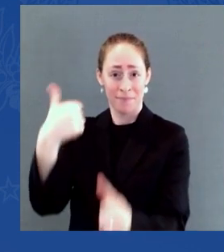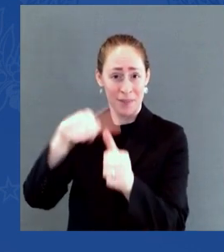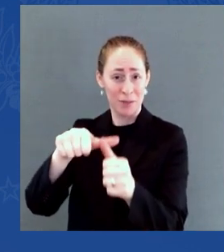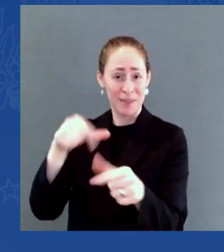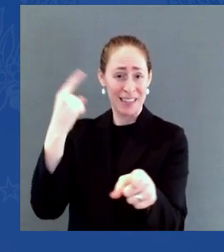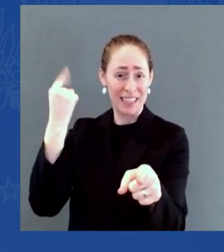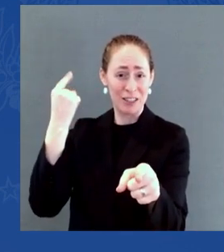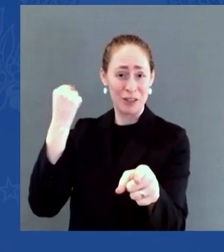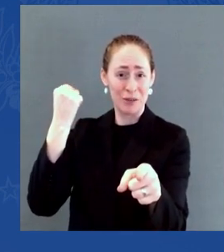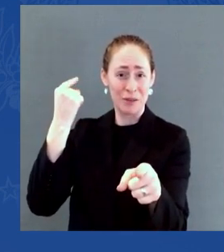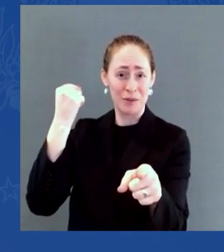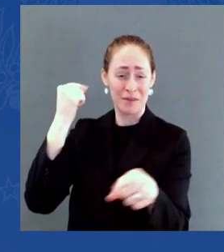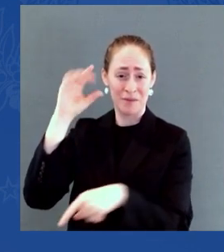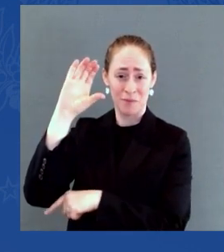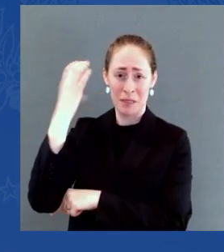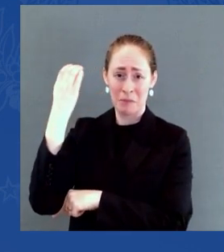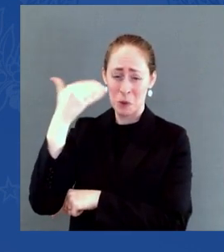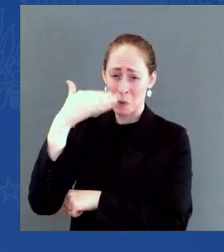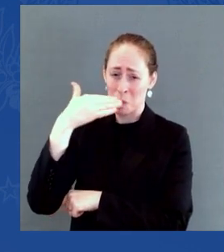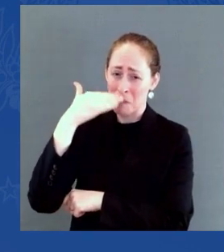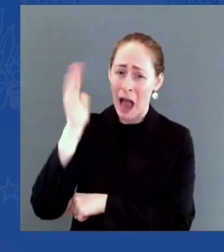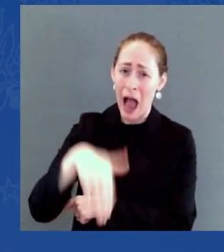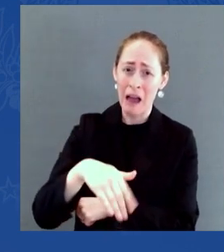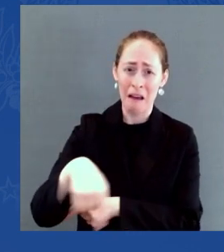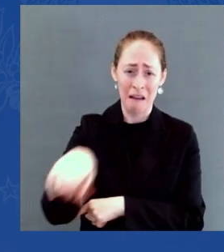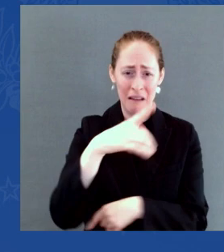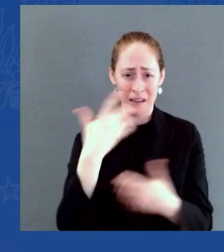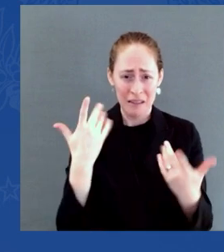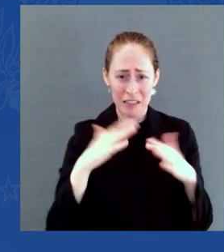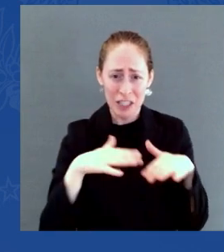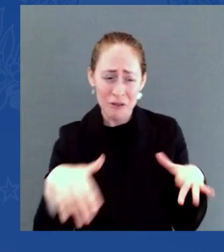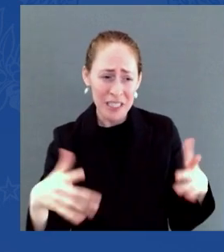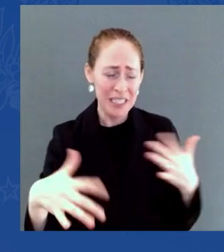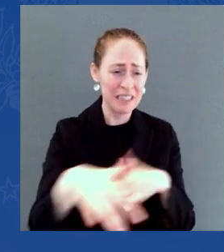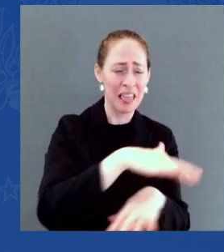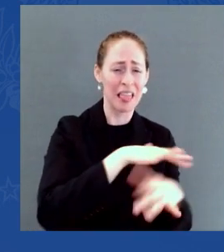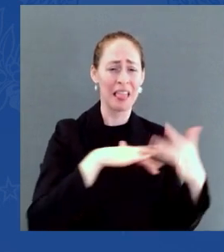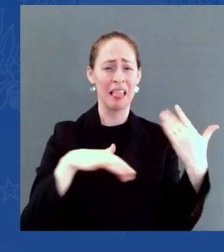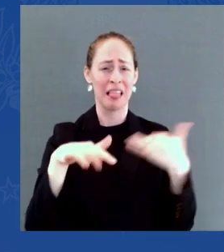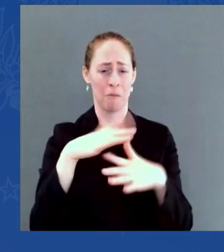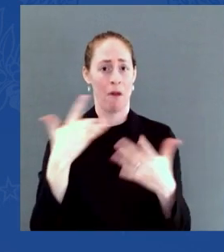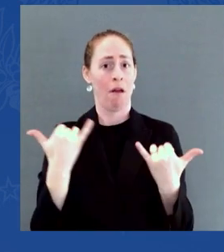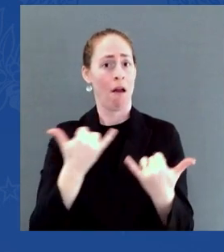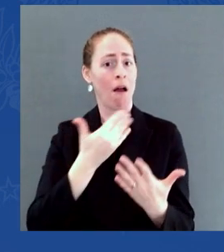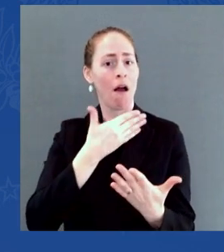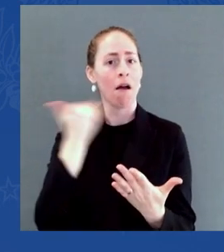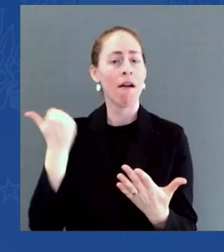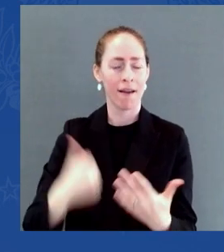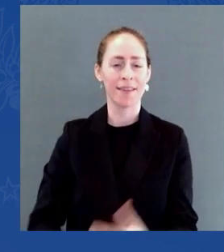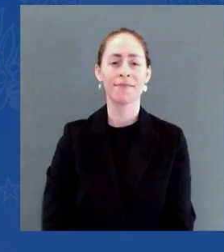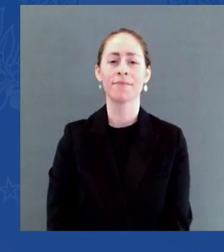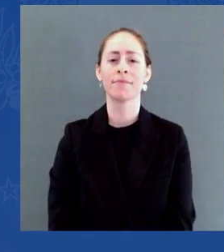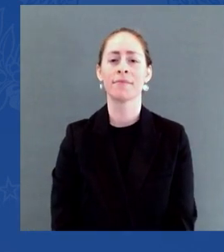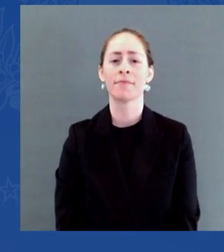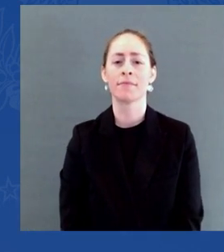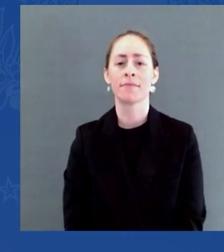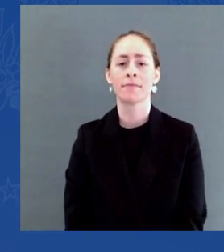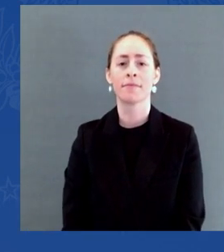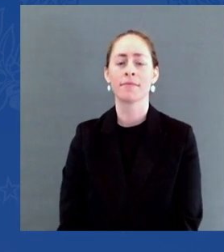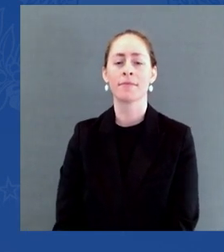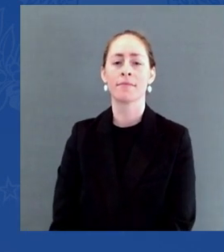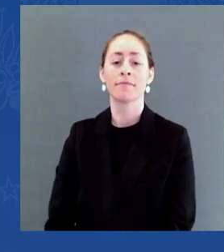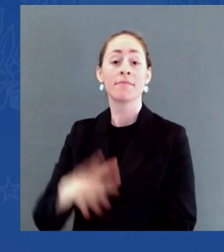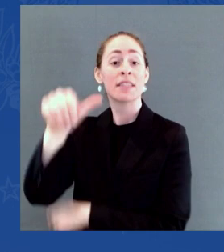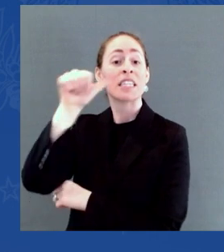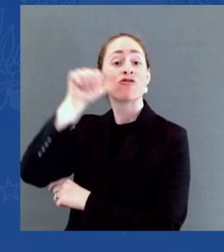Janet Yellen described it yesterday that it is, quote, a profound economic and moral victory for our country, end of quote. Since